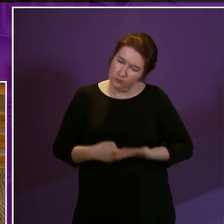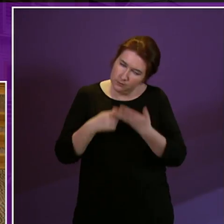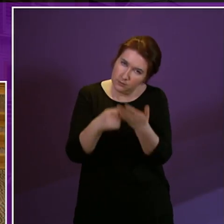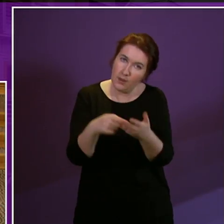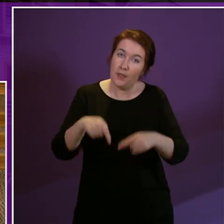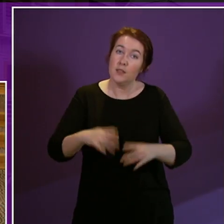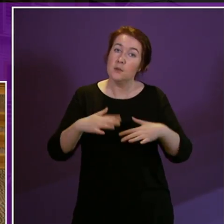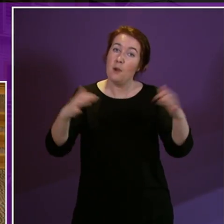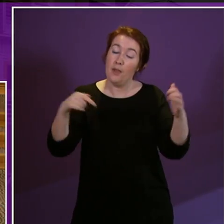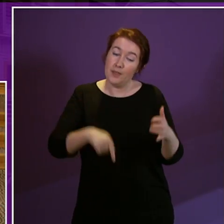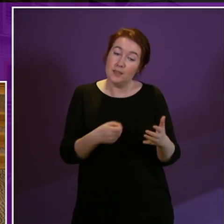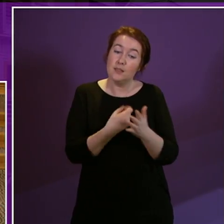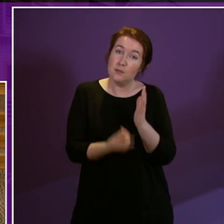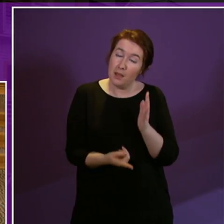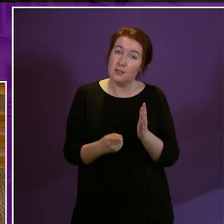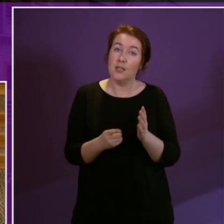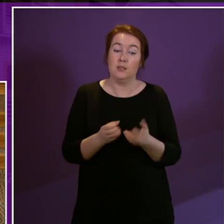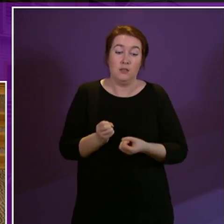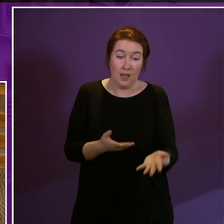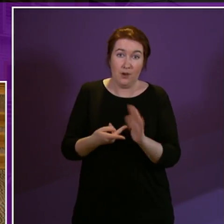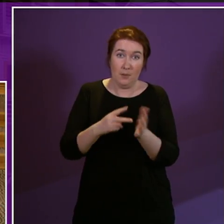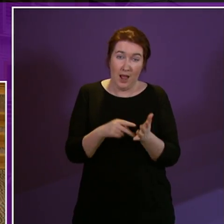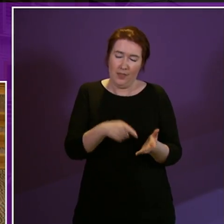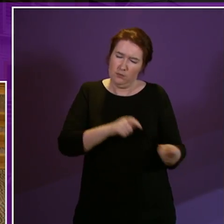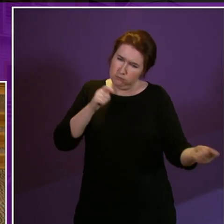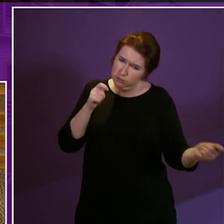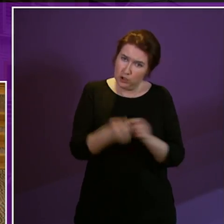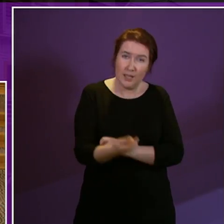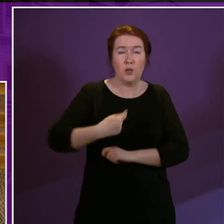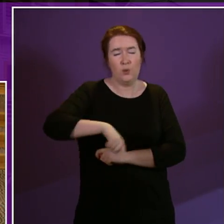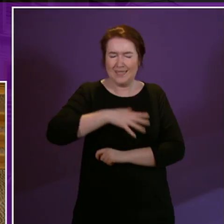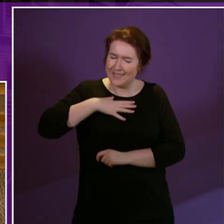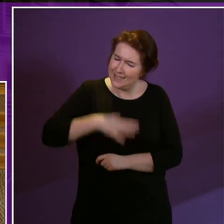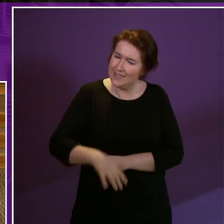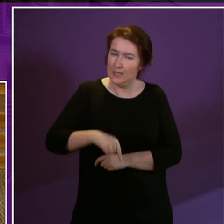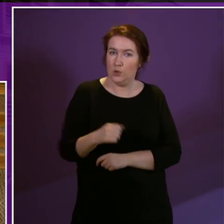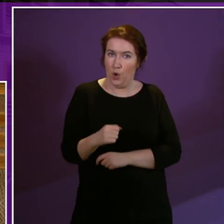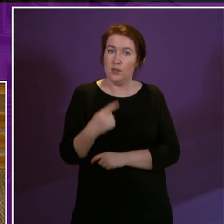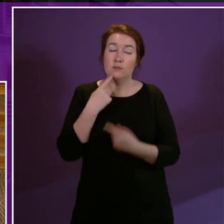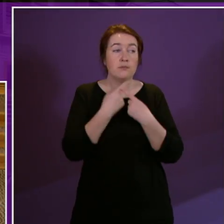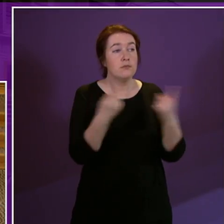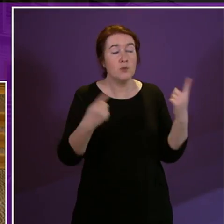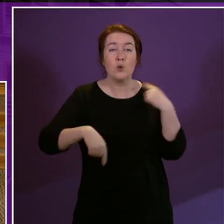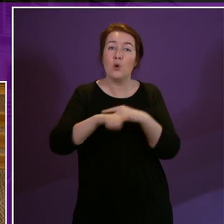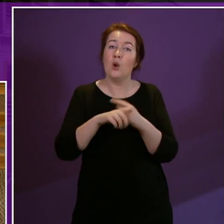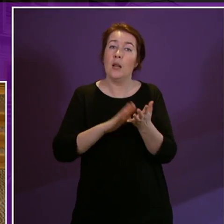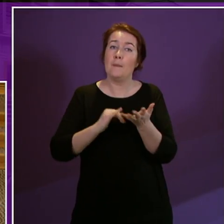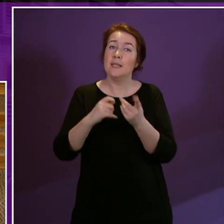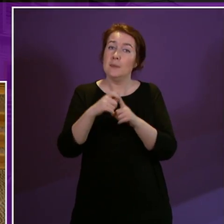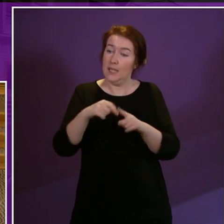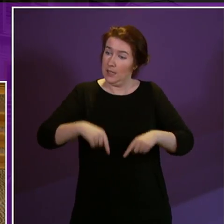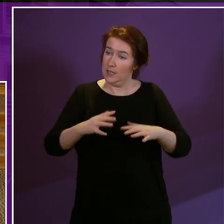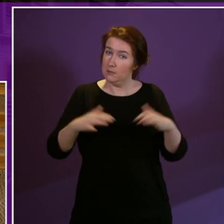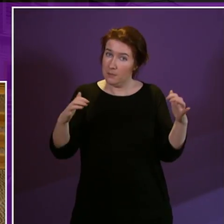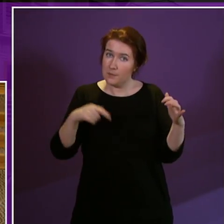this disability delivery plan the transformational change that we absolutely require and say to every member in this chamber that